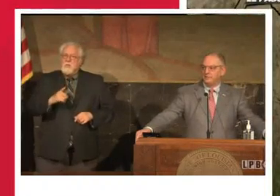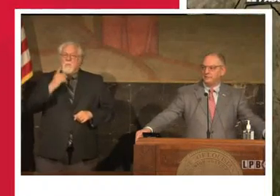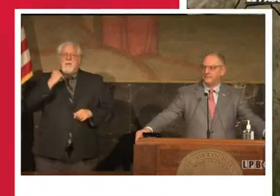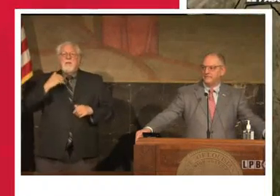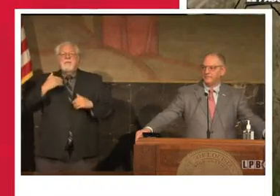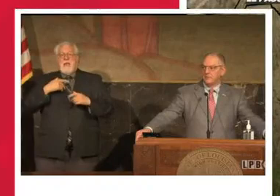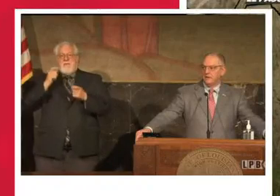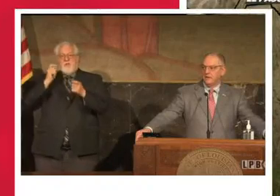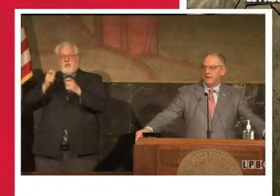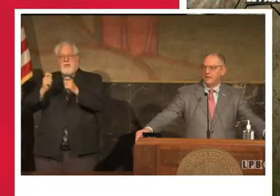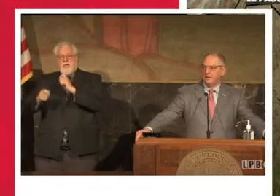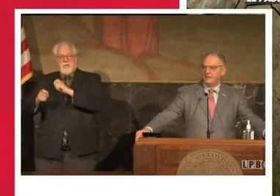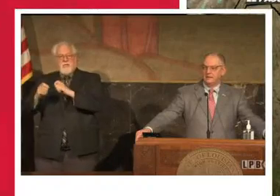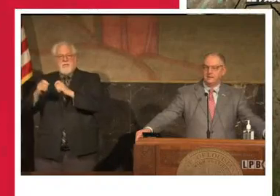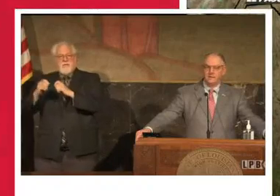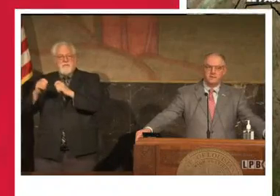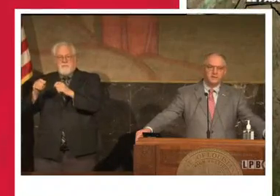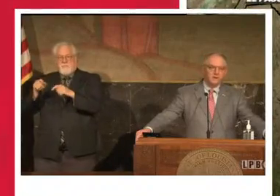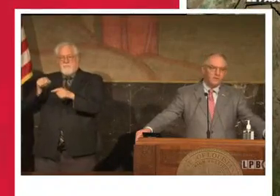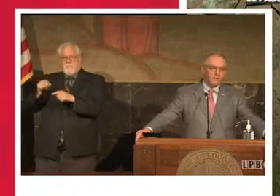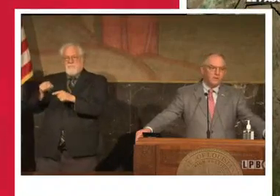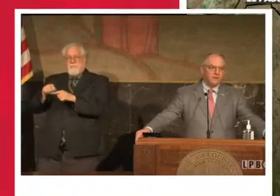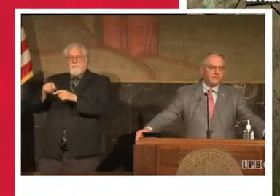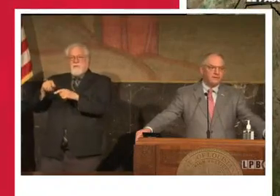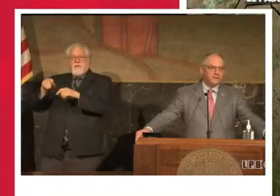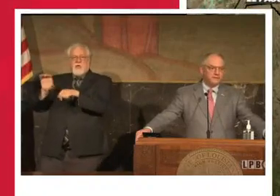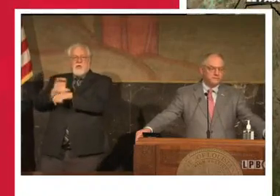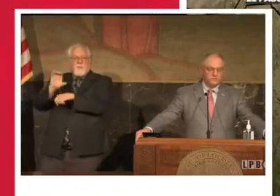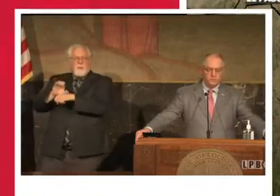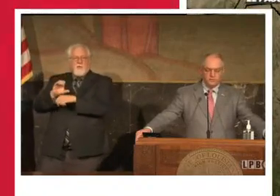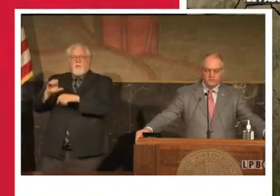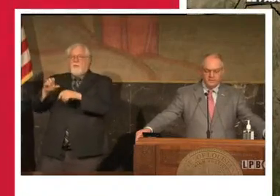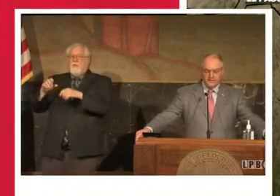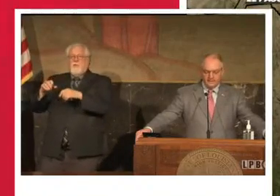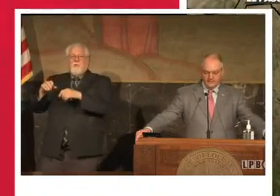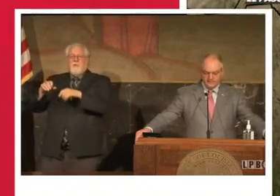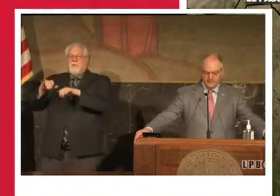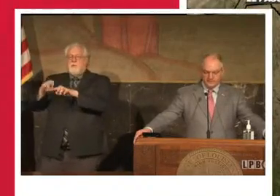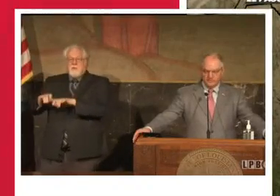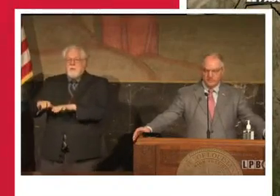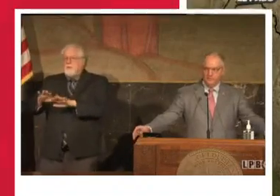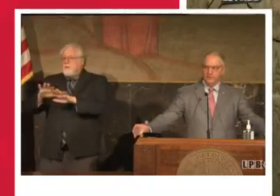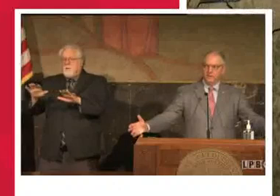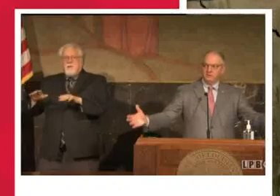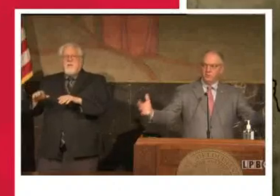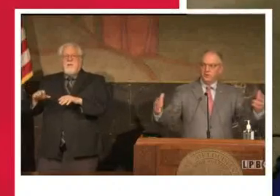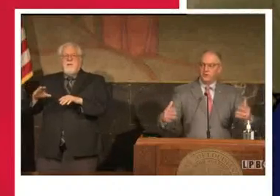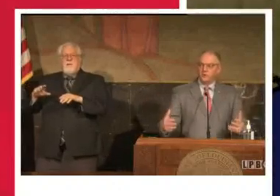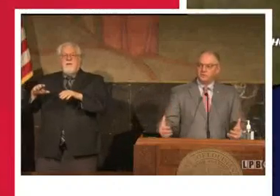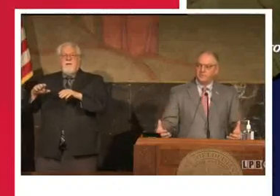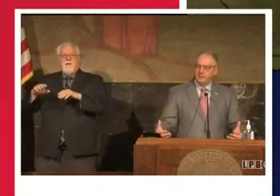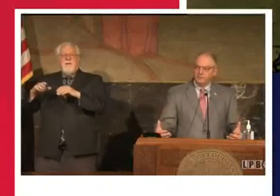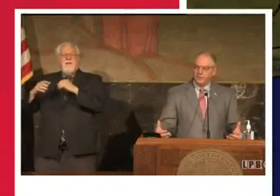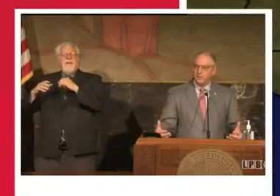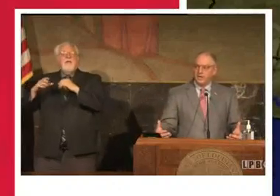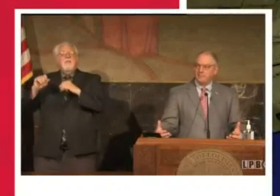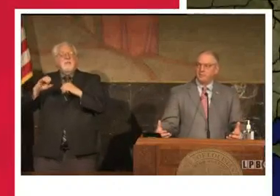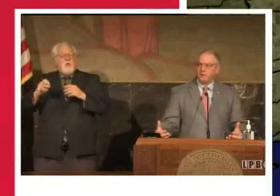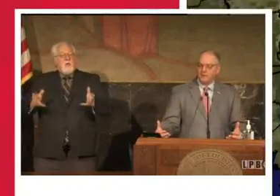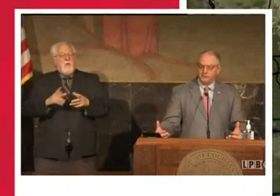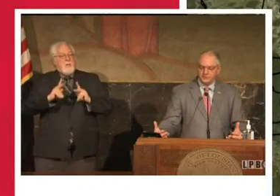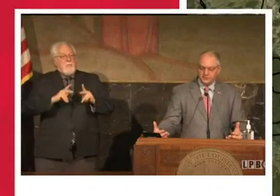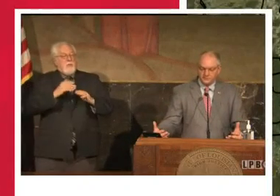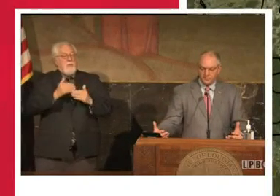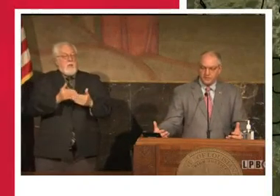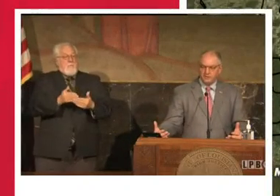some changes in hardware and so forth on the system. So we're encouraging people to go ahead